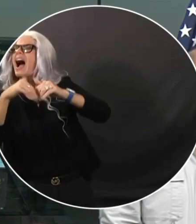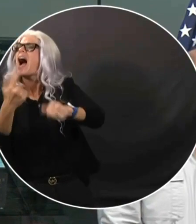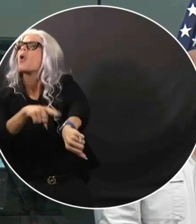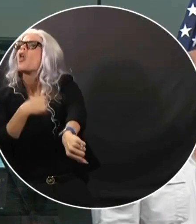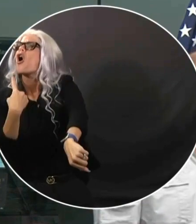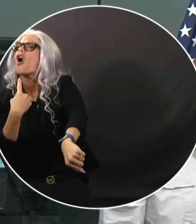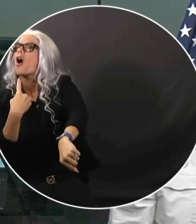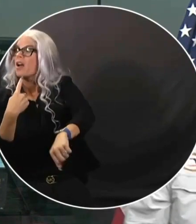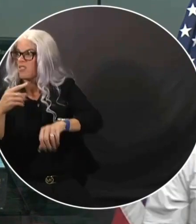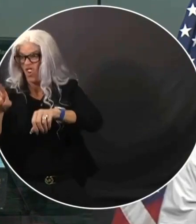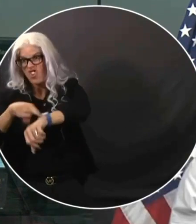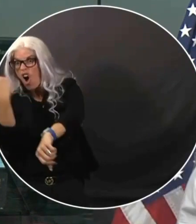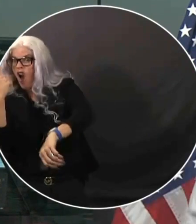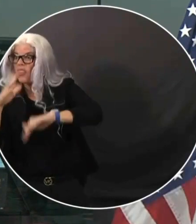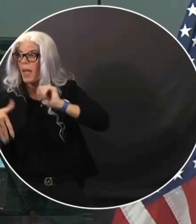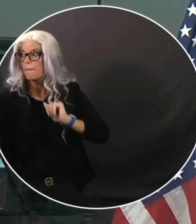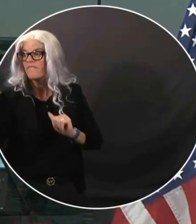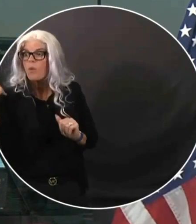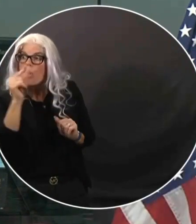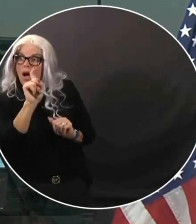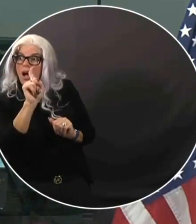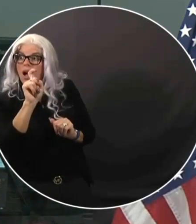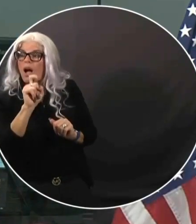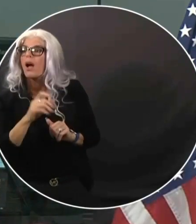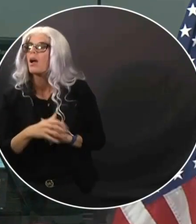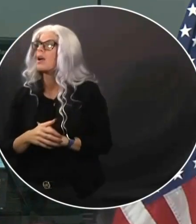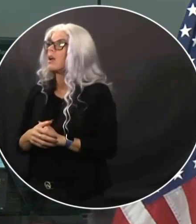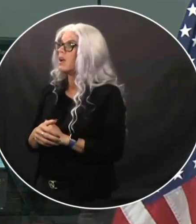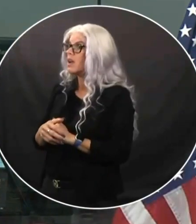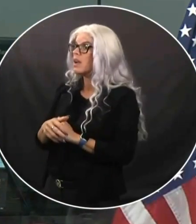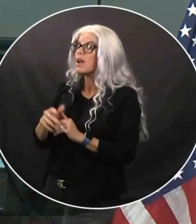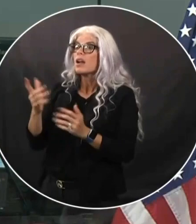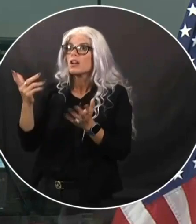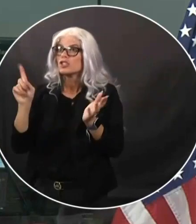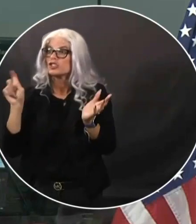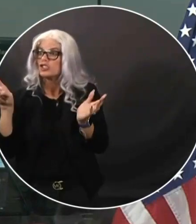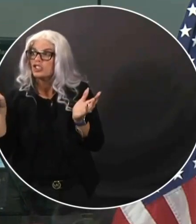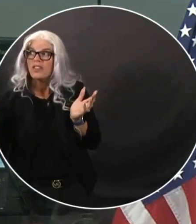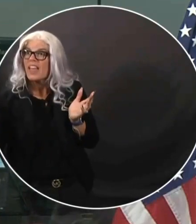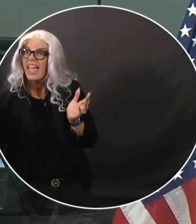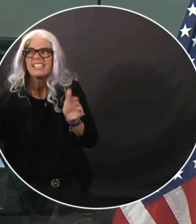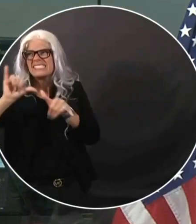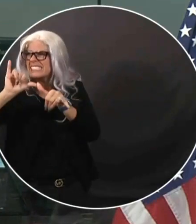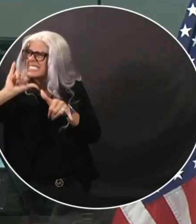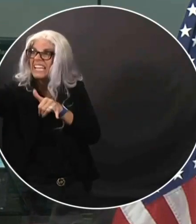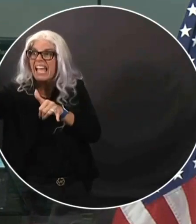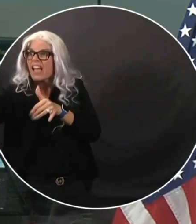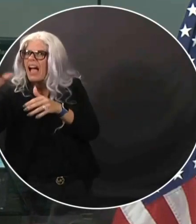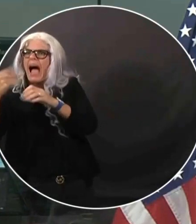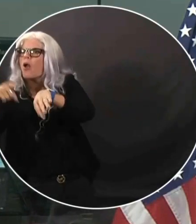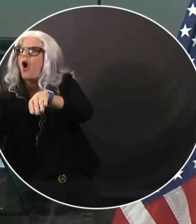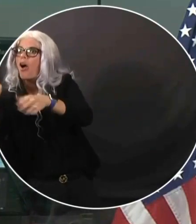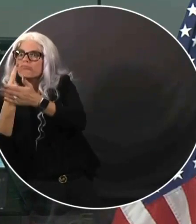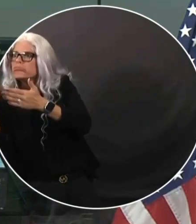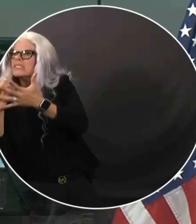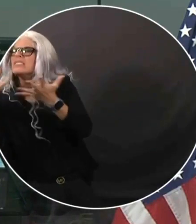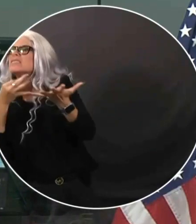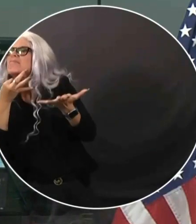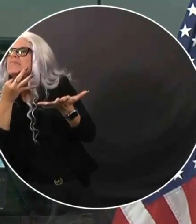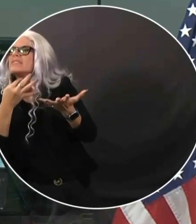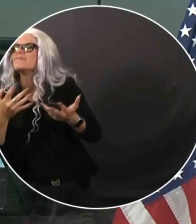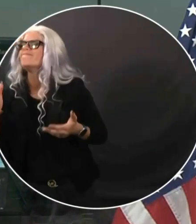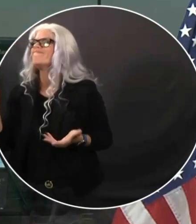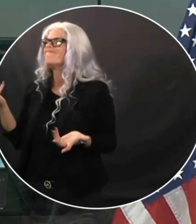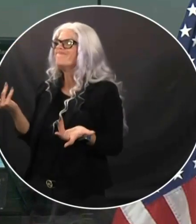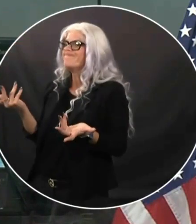storms and not return before it's necessary? So, you know, I'm going to give kudos